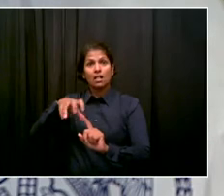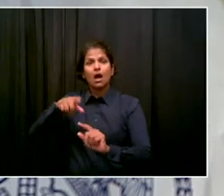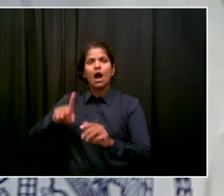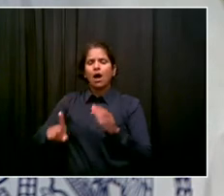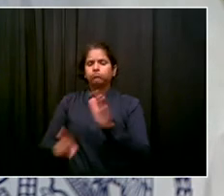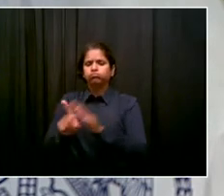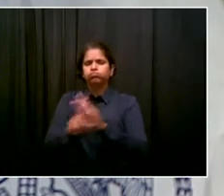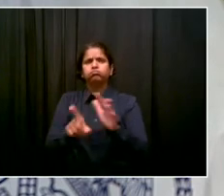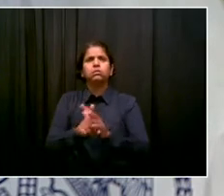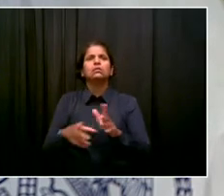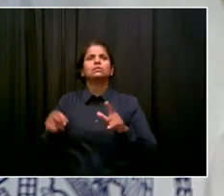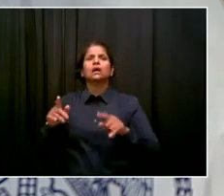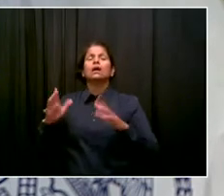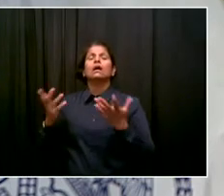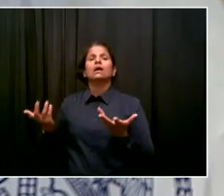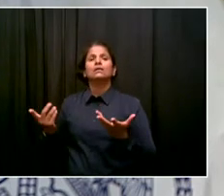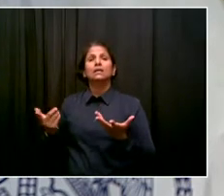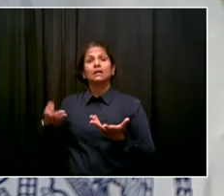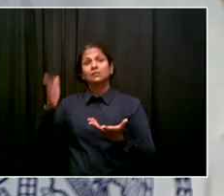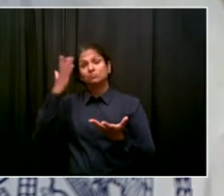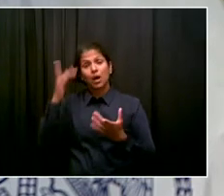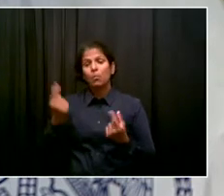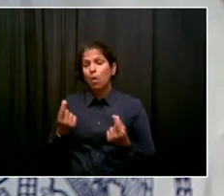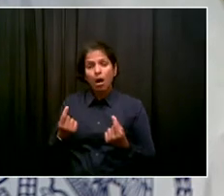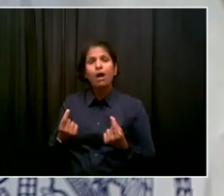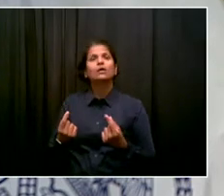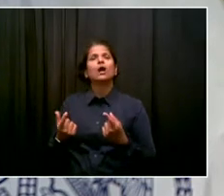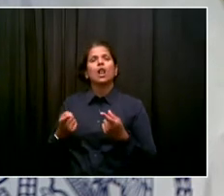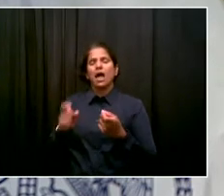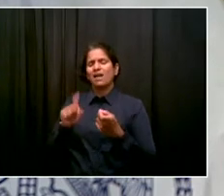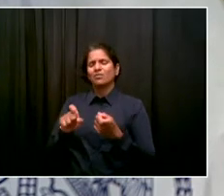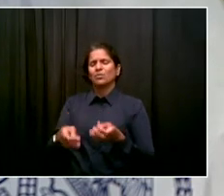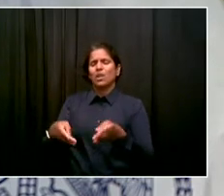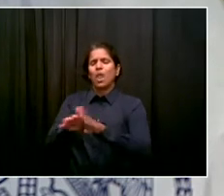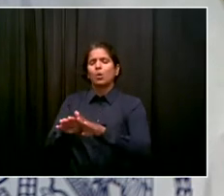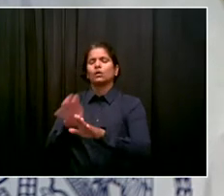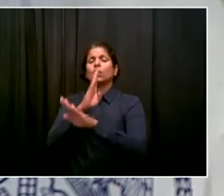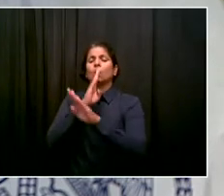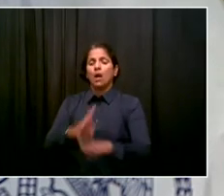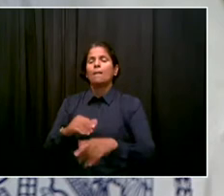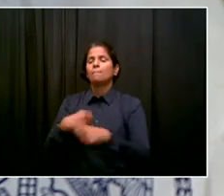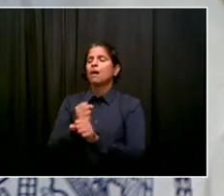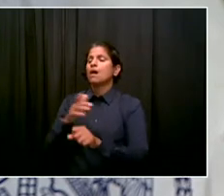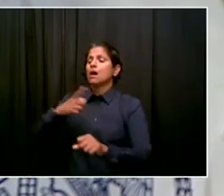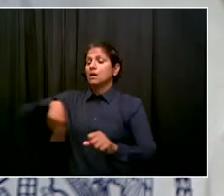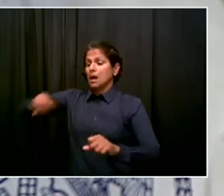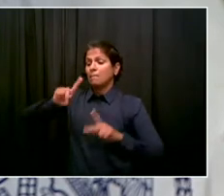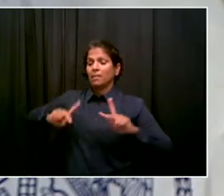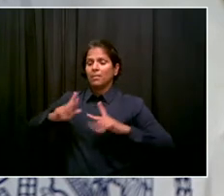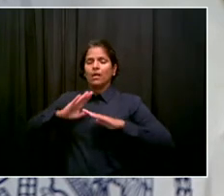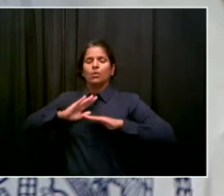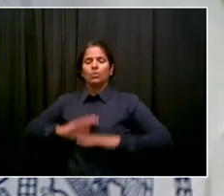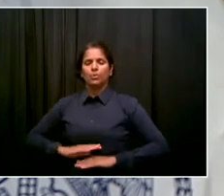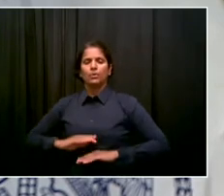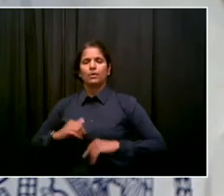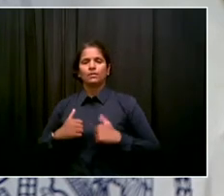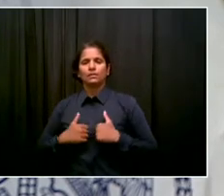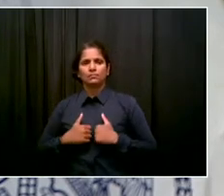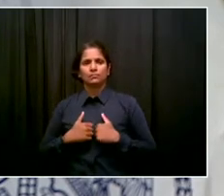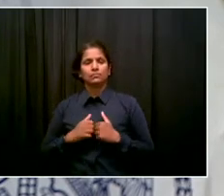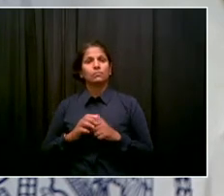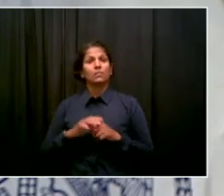I think is the kind of thing we do now at this moment in history to get through some of the challenges we're facing. But we will overcome those challenges.